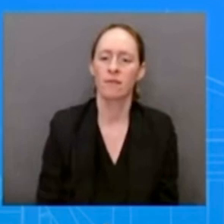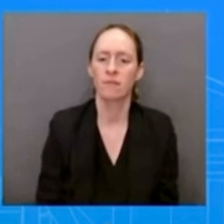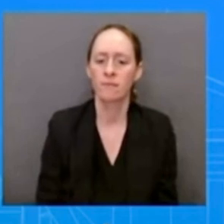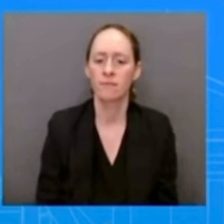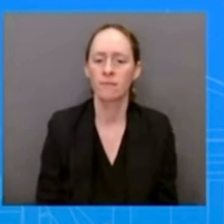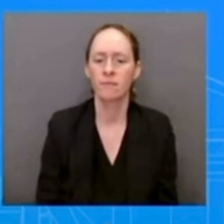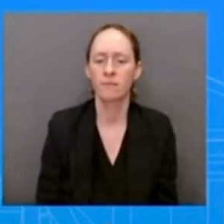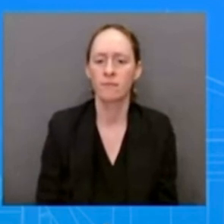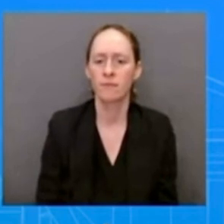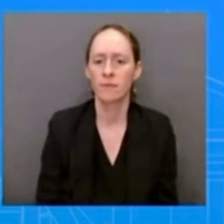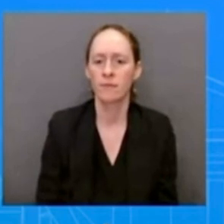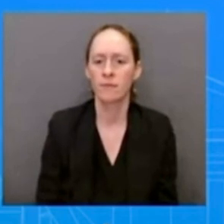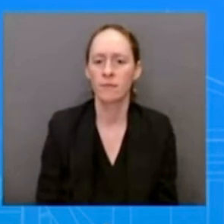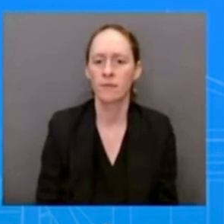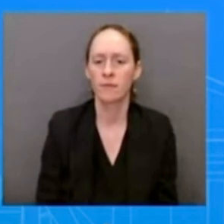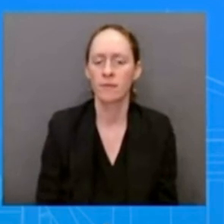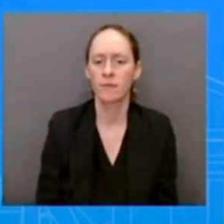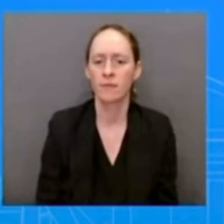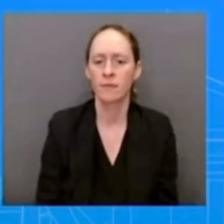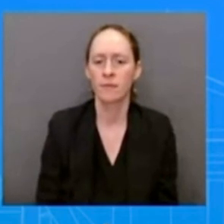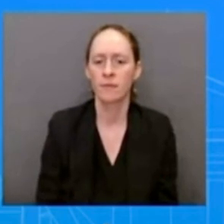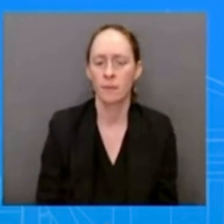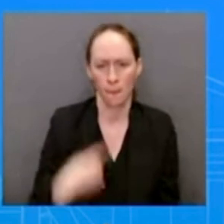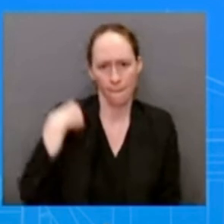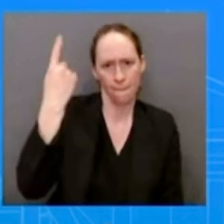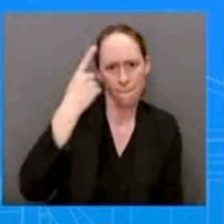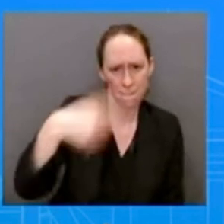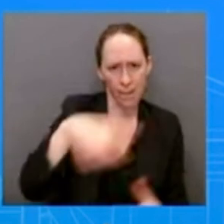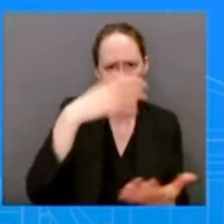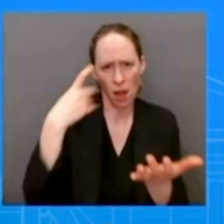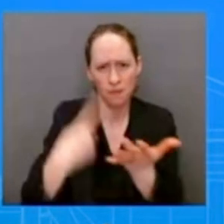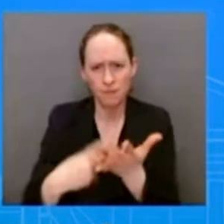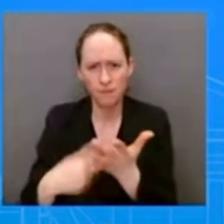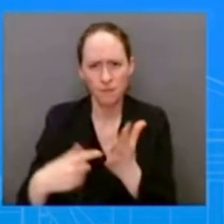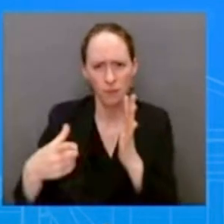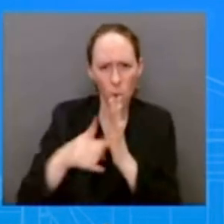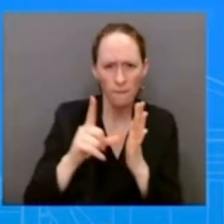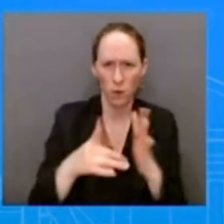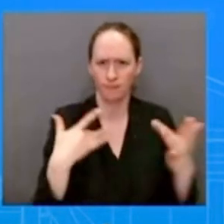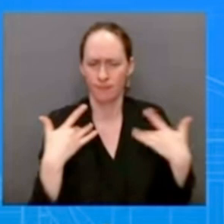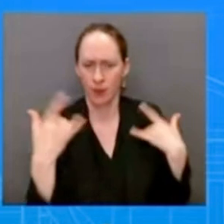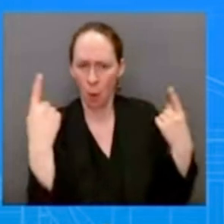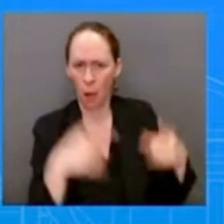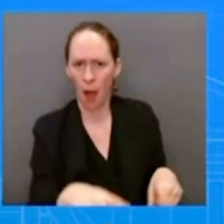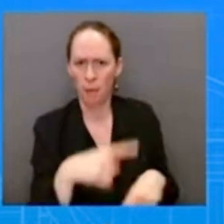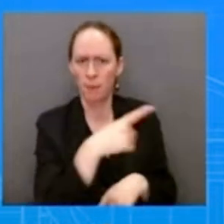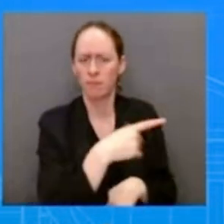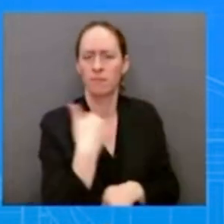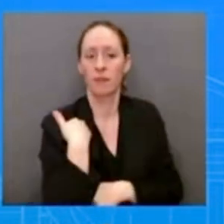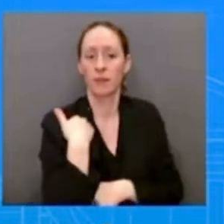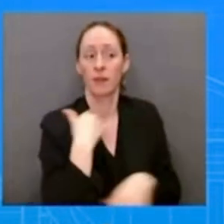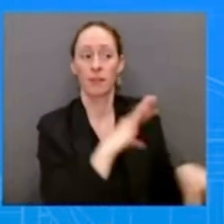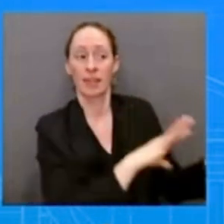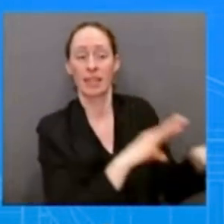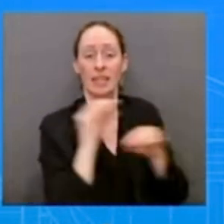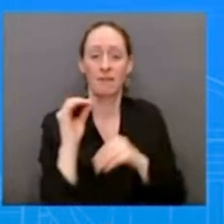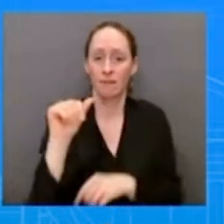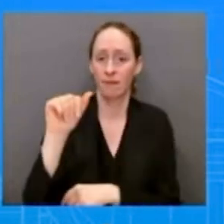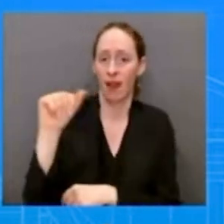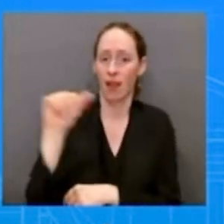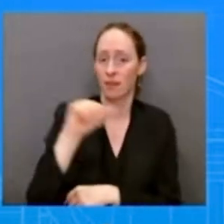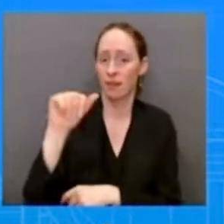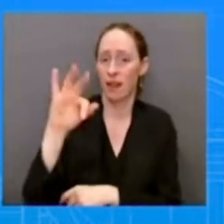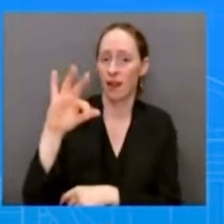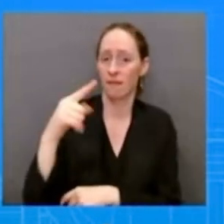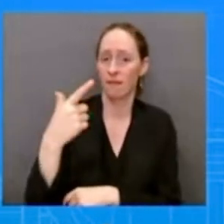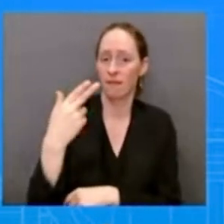congress and even the public is the administration considering that uh so I think you know uh that uh we've been engaged in an effort to uh